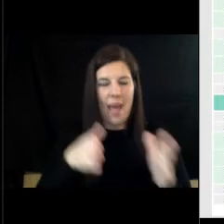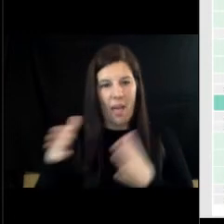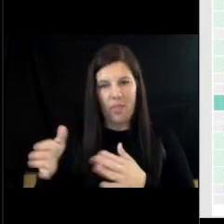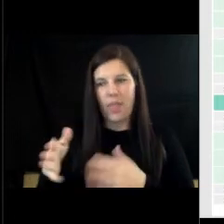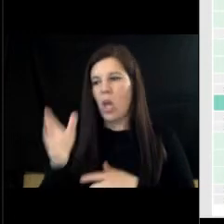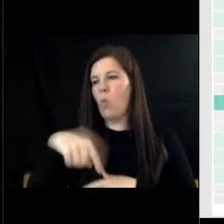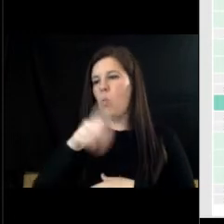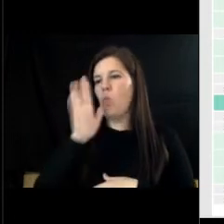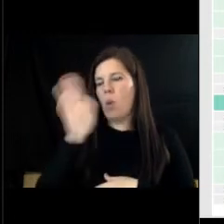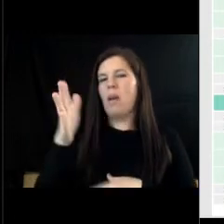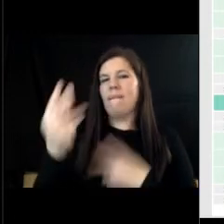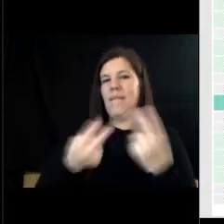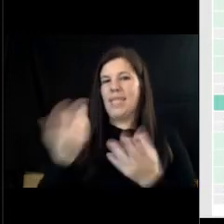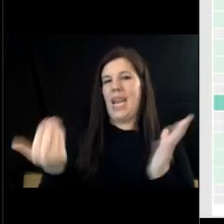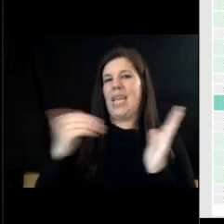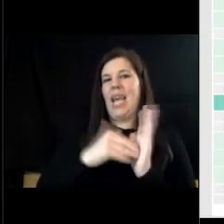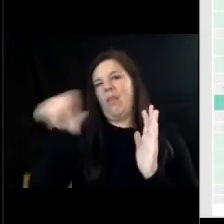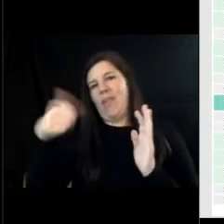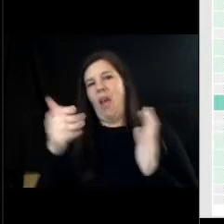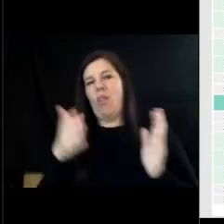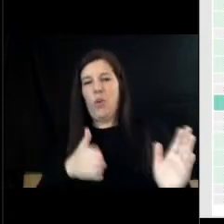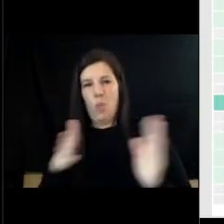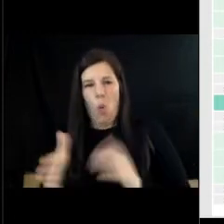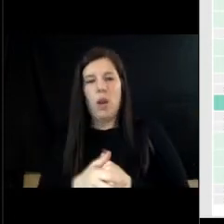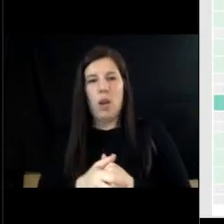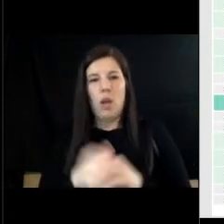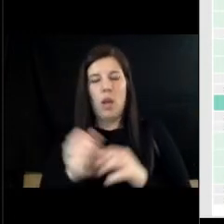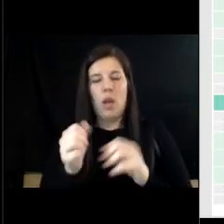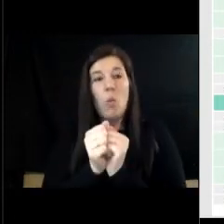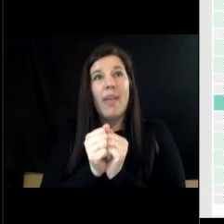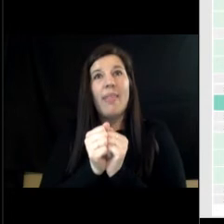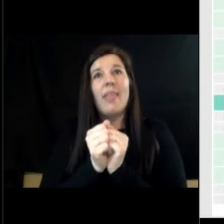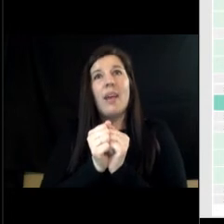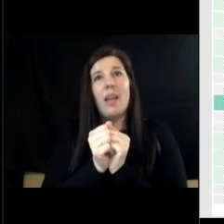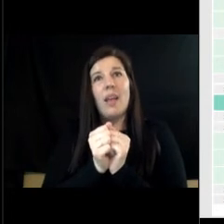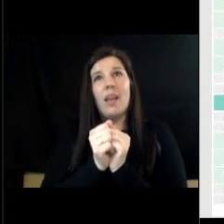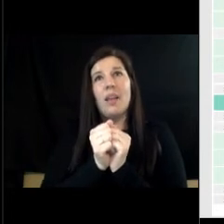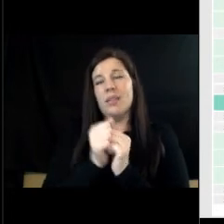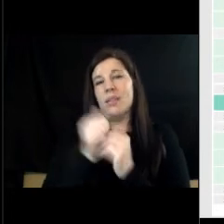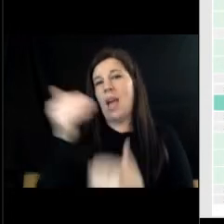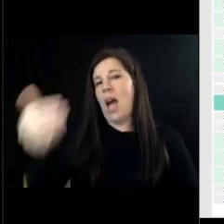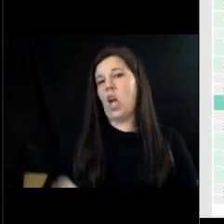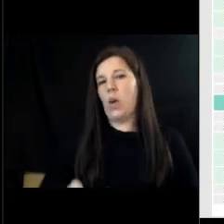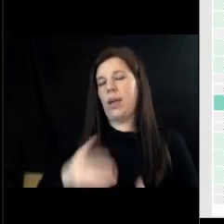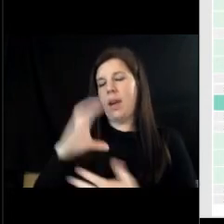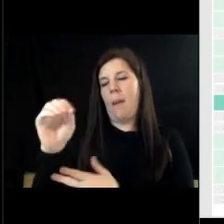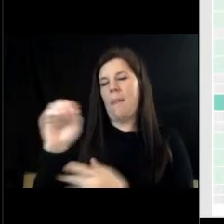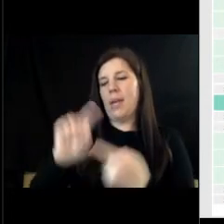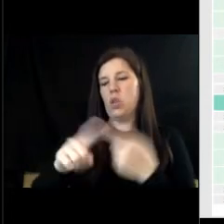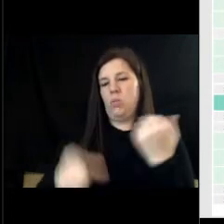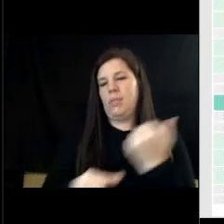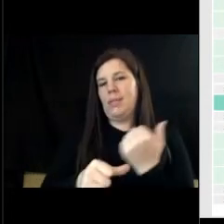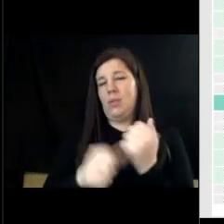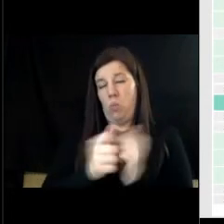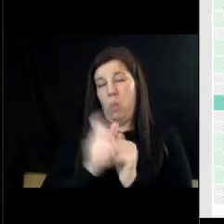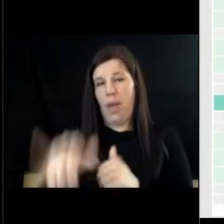um the other road with uh hiring a company to assist us with this so i